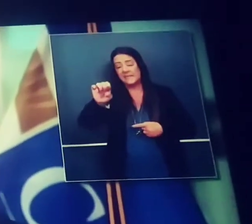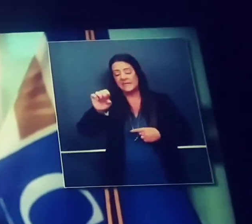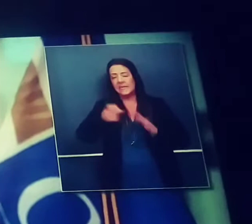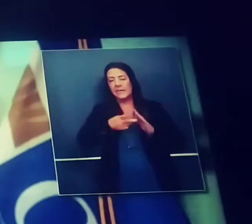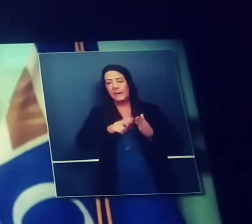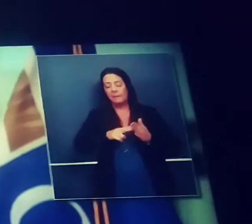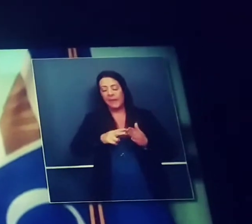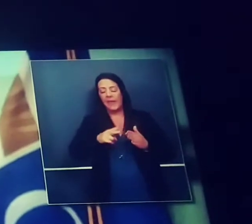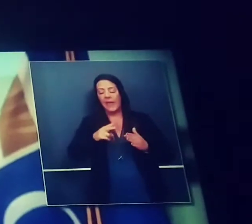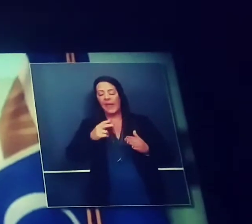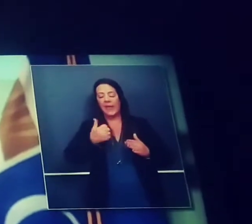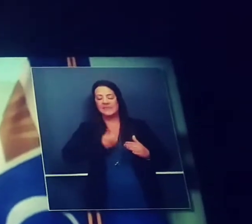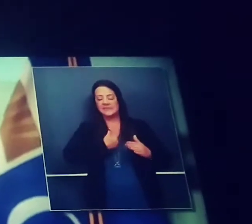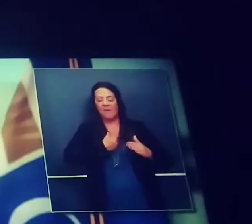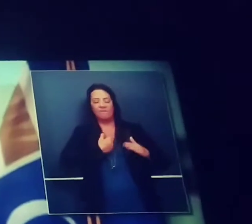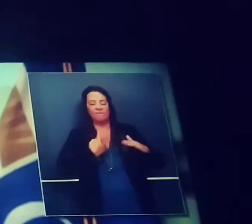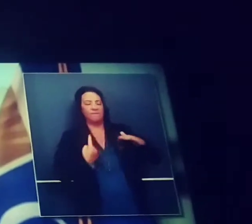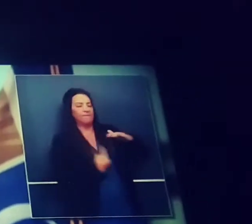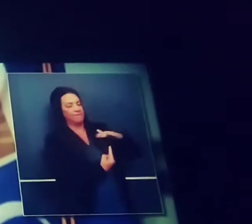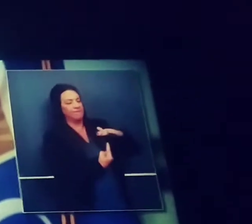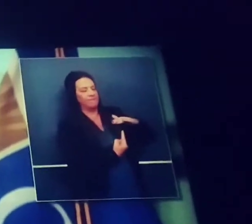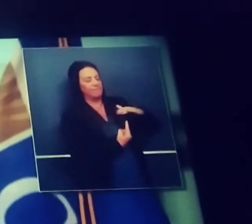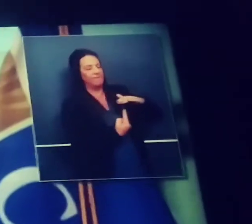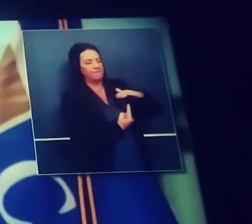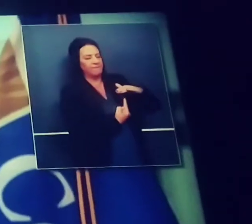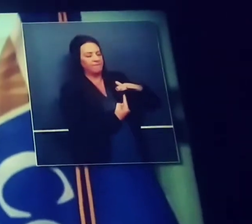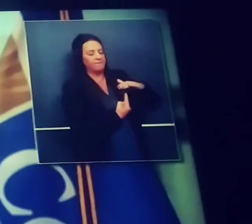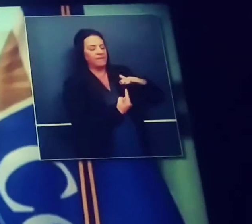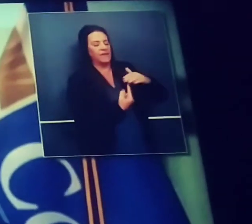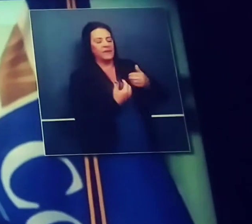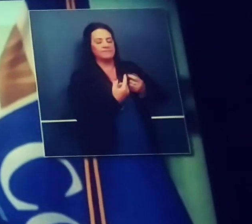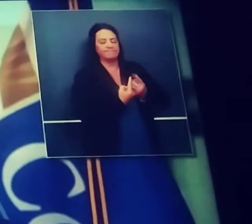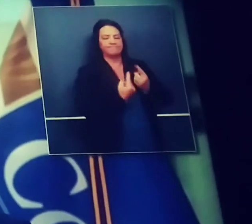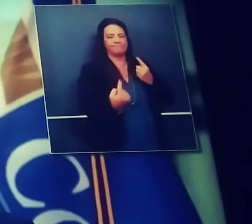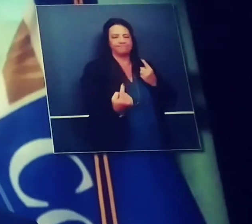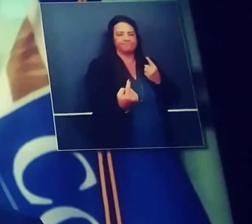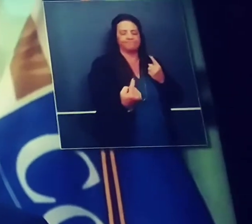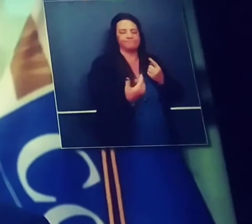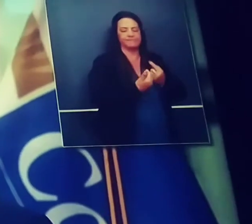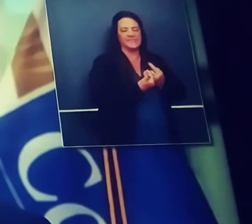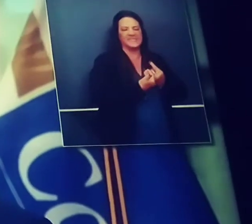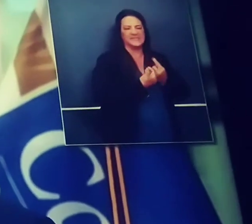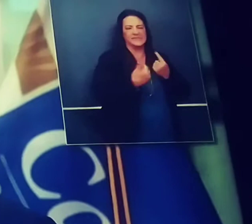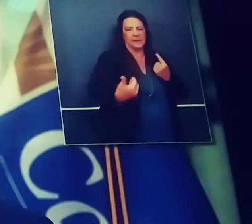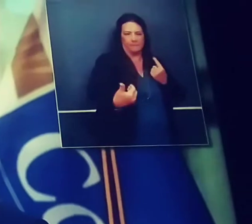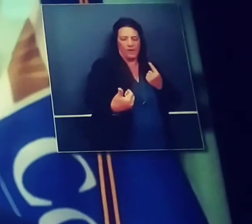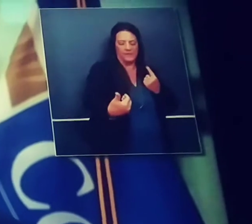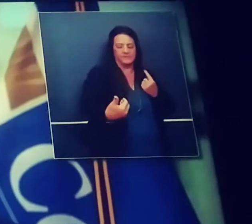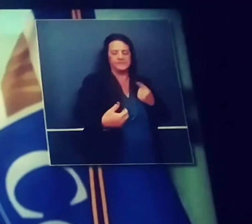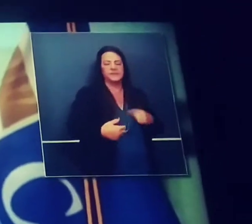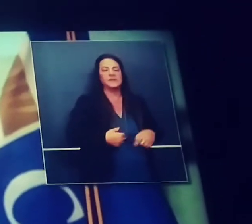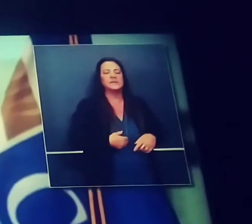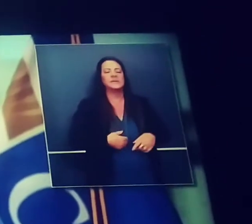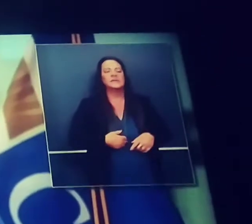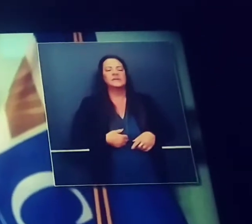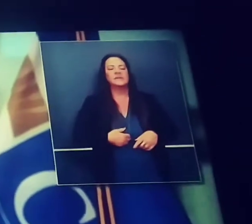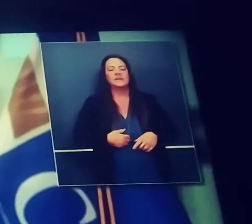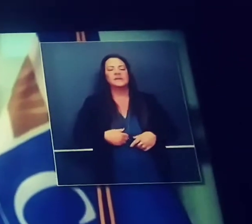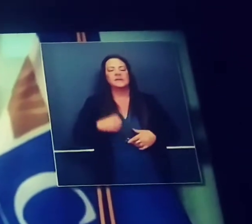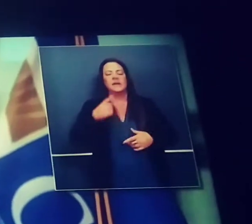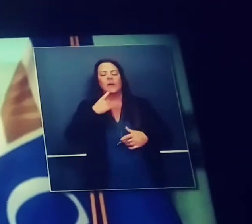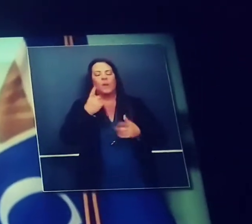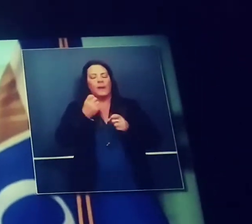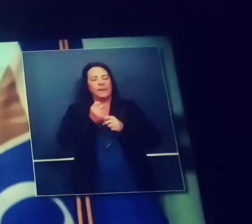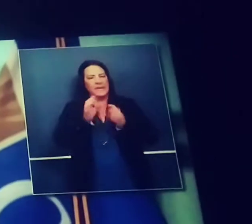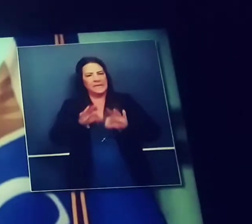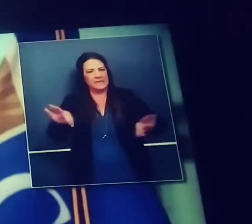We don't believe at this time, at this time that that is necessary. Perfect politician. That to this